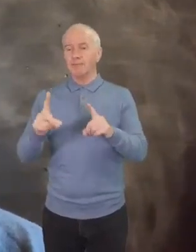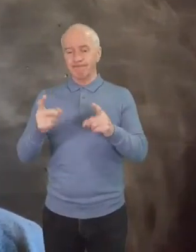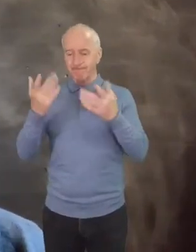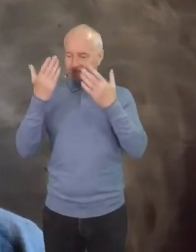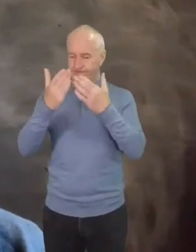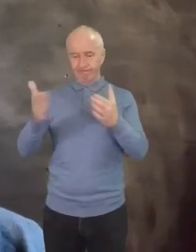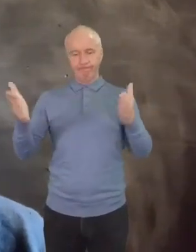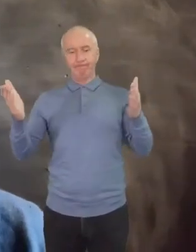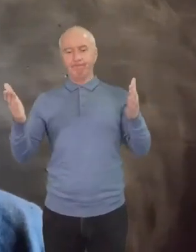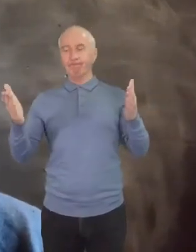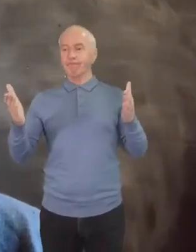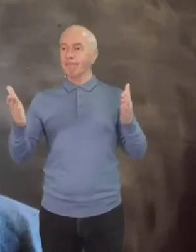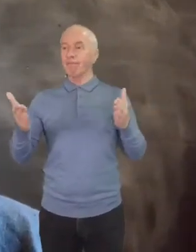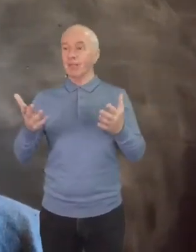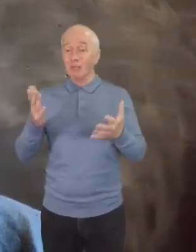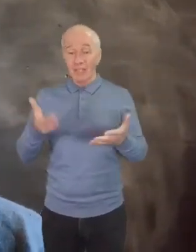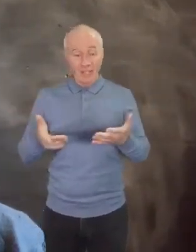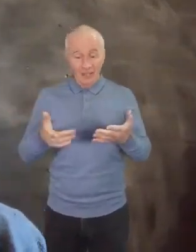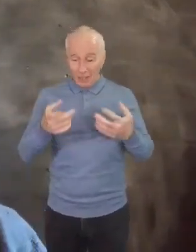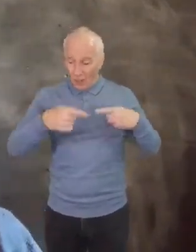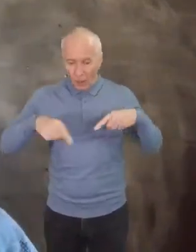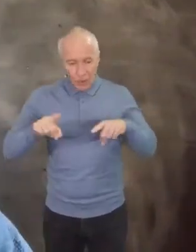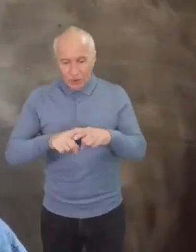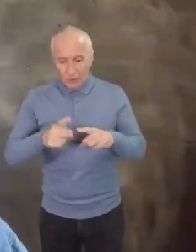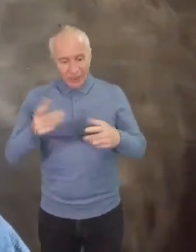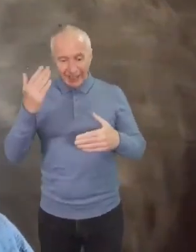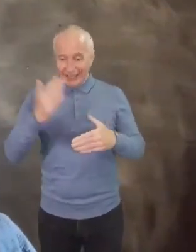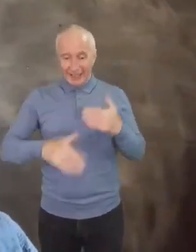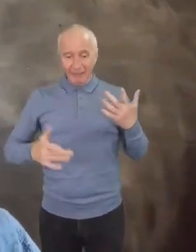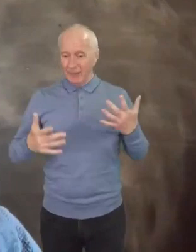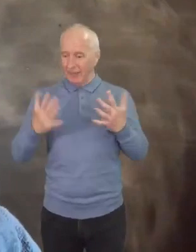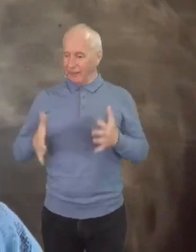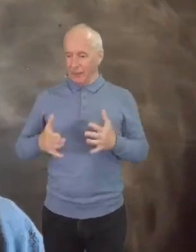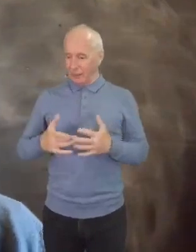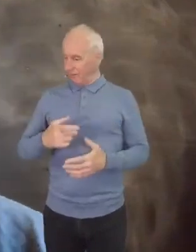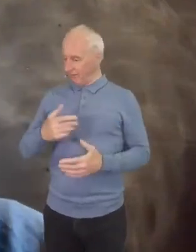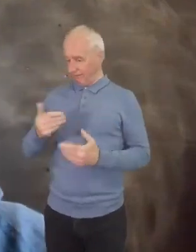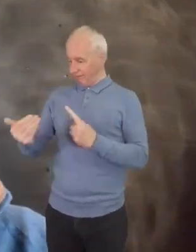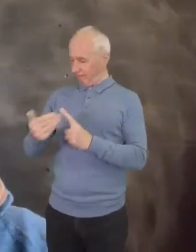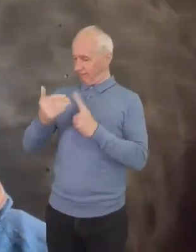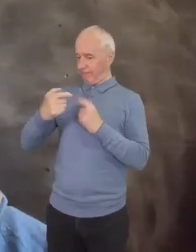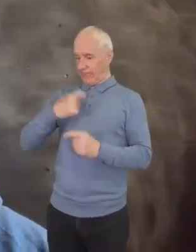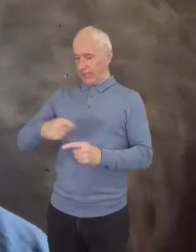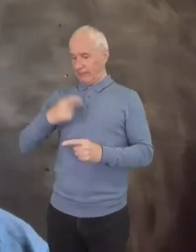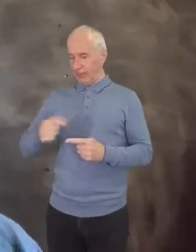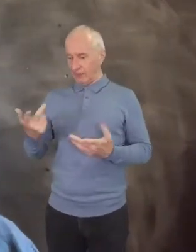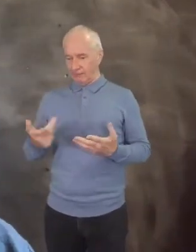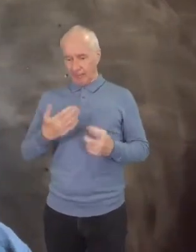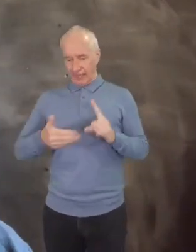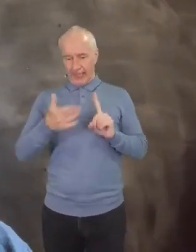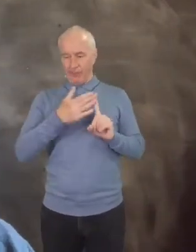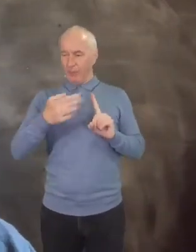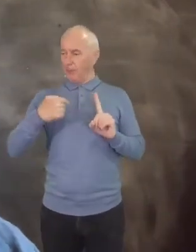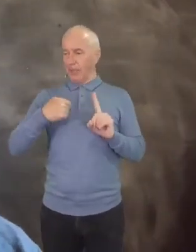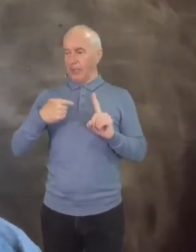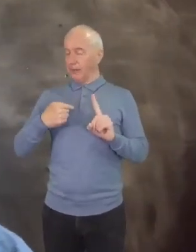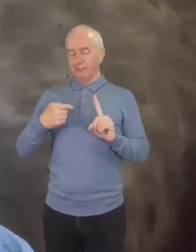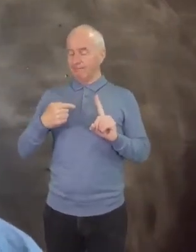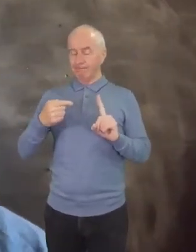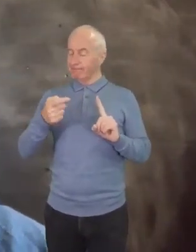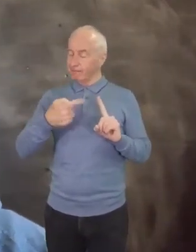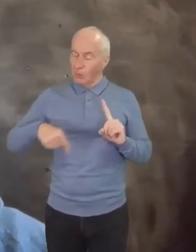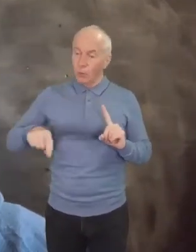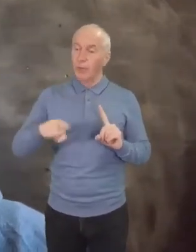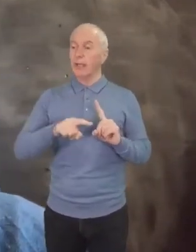that many of us have never had a cause to identify ourselves in this way. And all this is because we and society as a whole have often